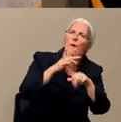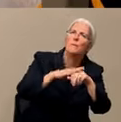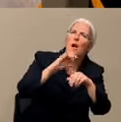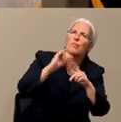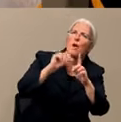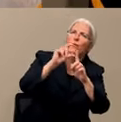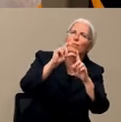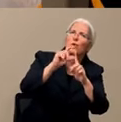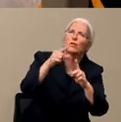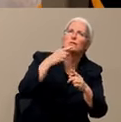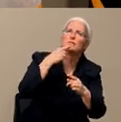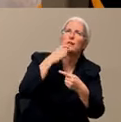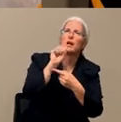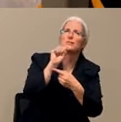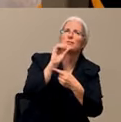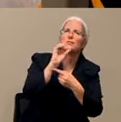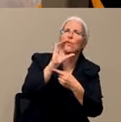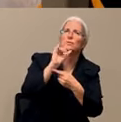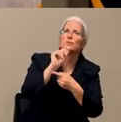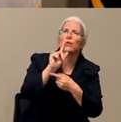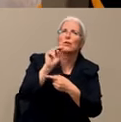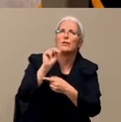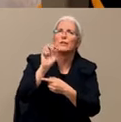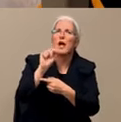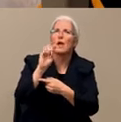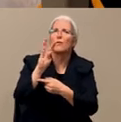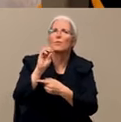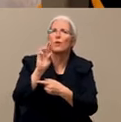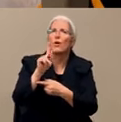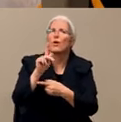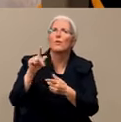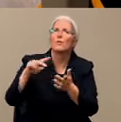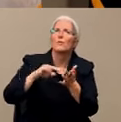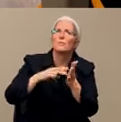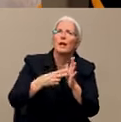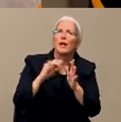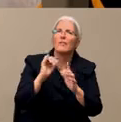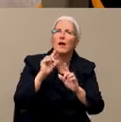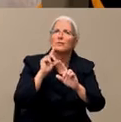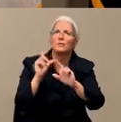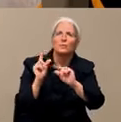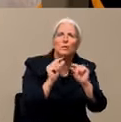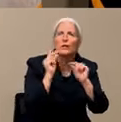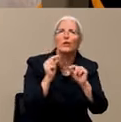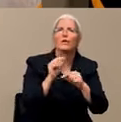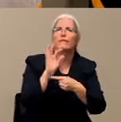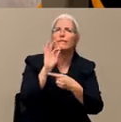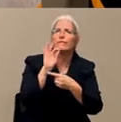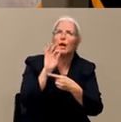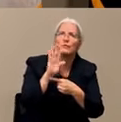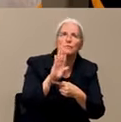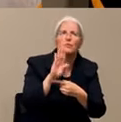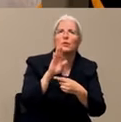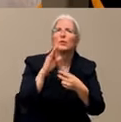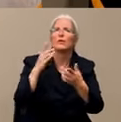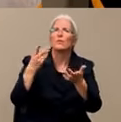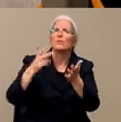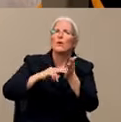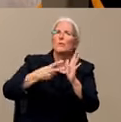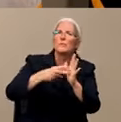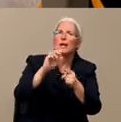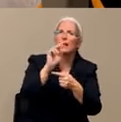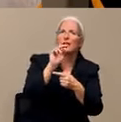about it in terms of Twitter or Facebook. But there's an actual context of what a social network means in your daily